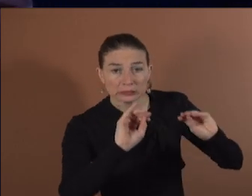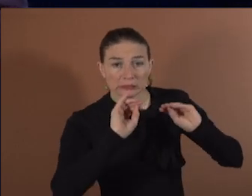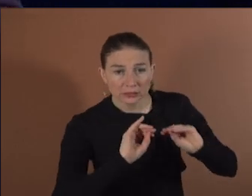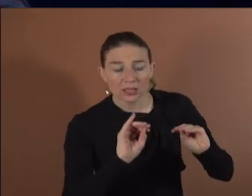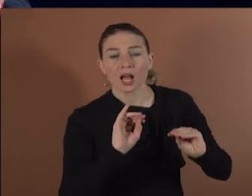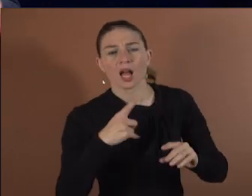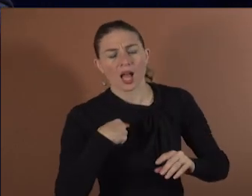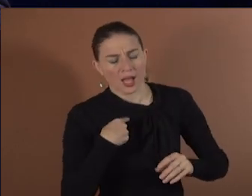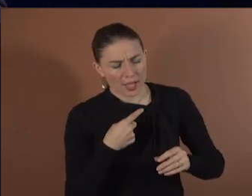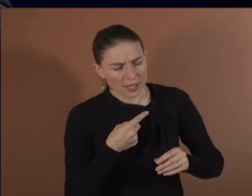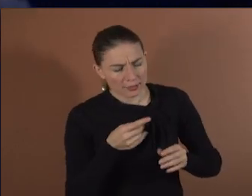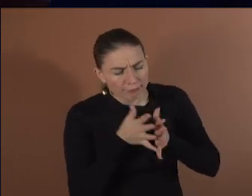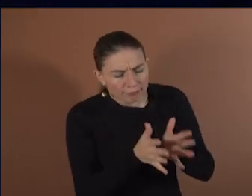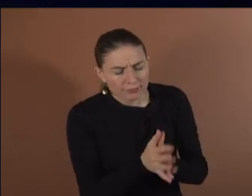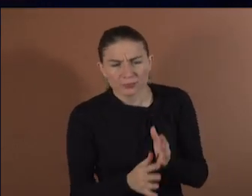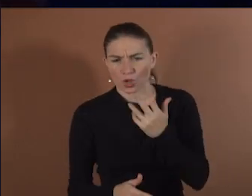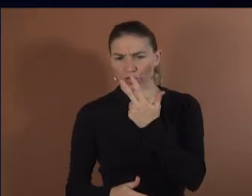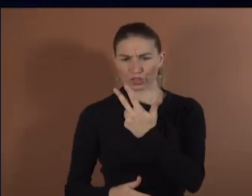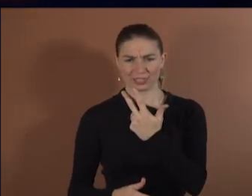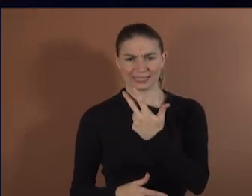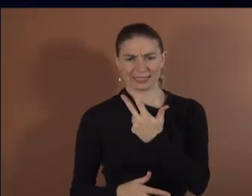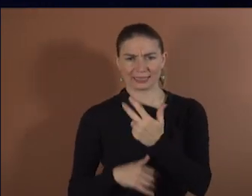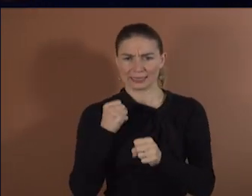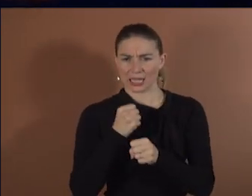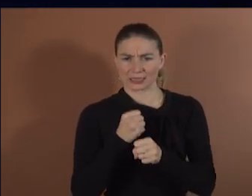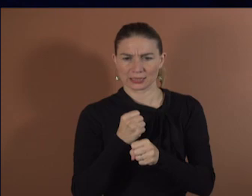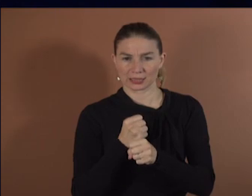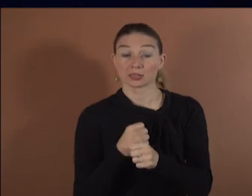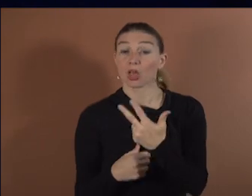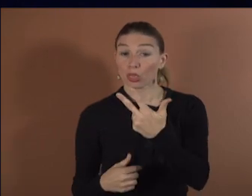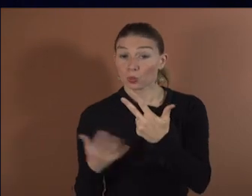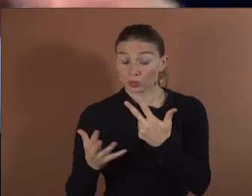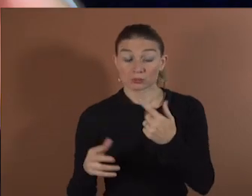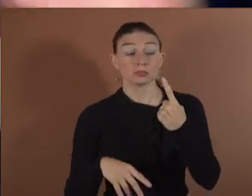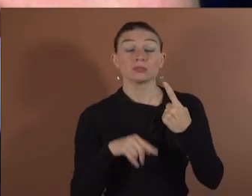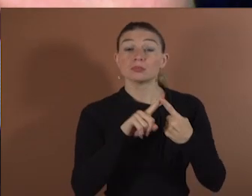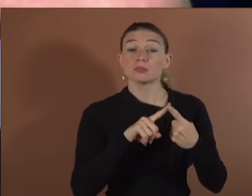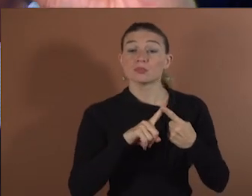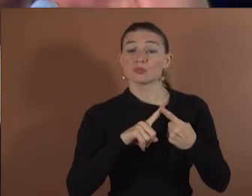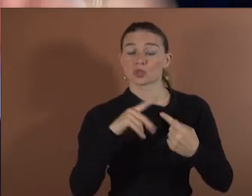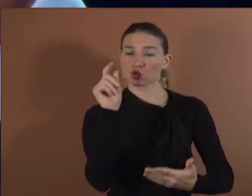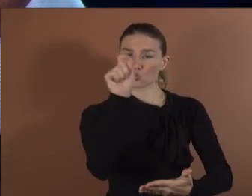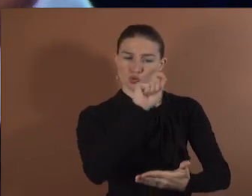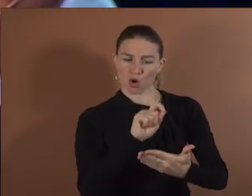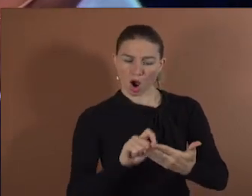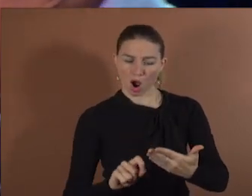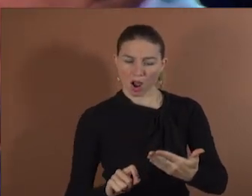tasks. So this is a person in the scanner drawing in the mind pictures, just in the mind, not moving the body.